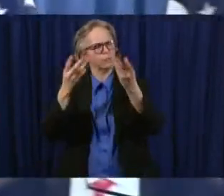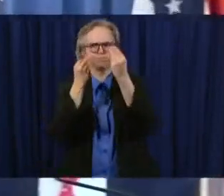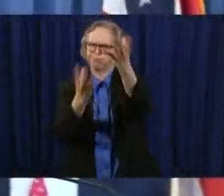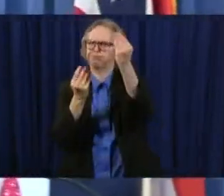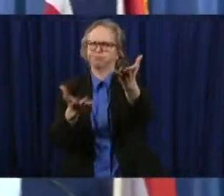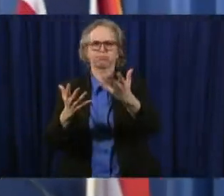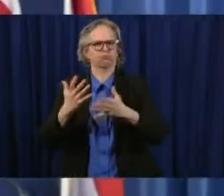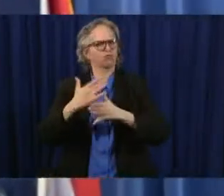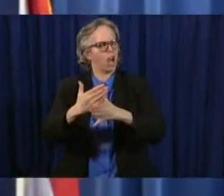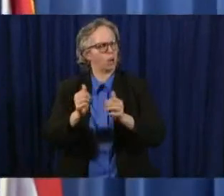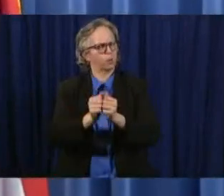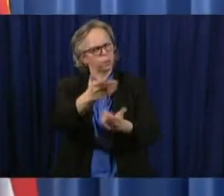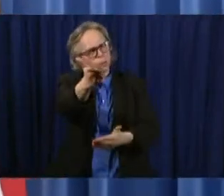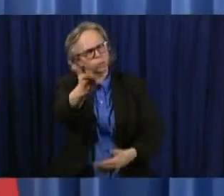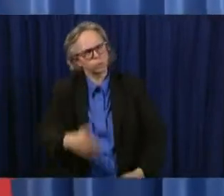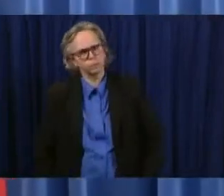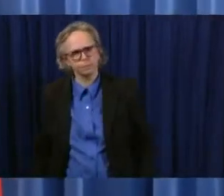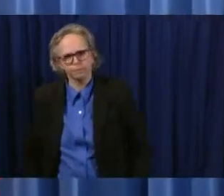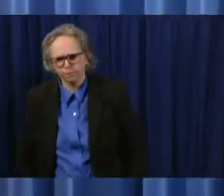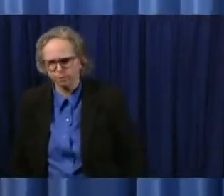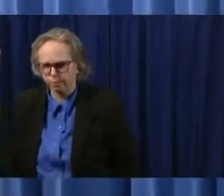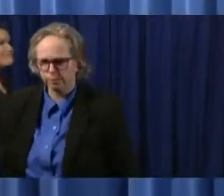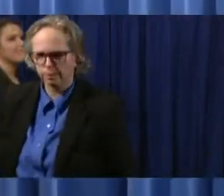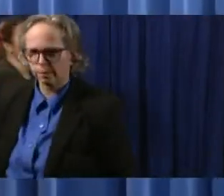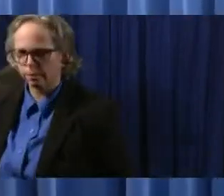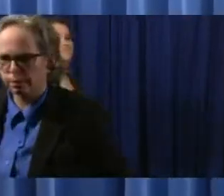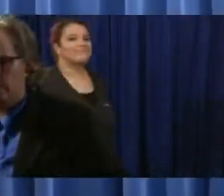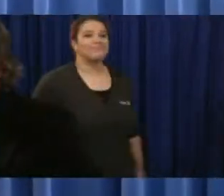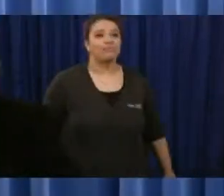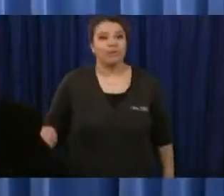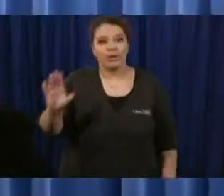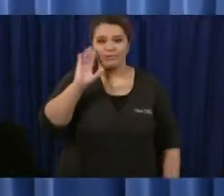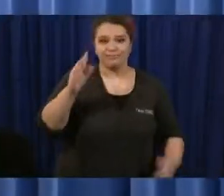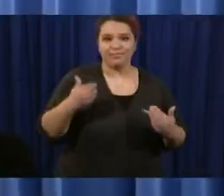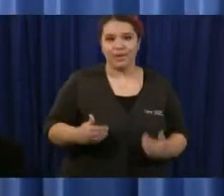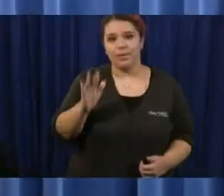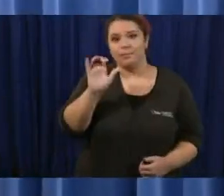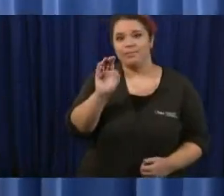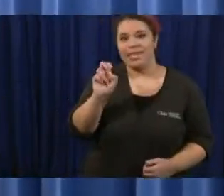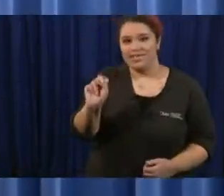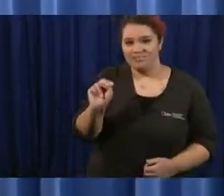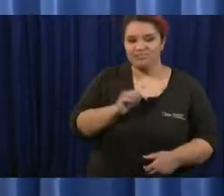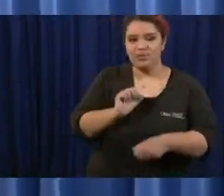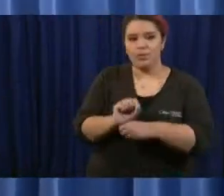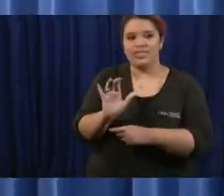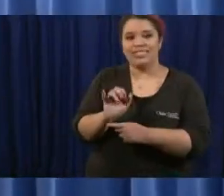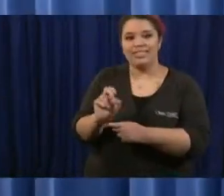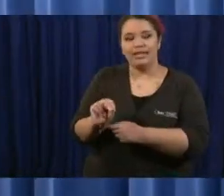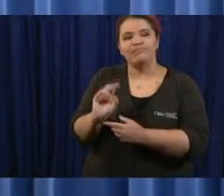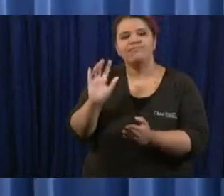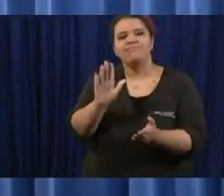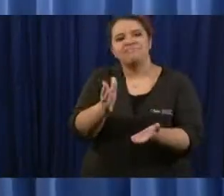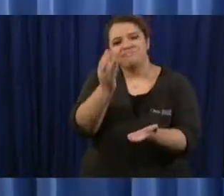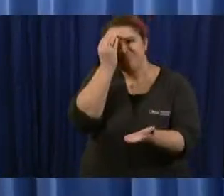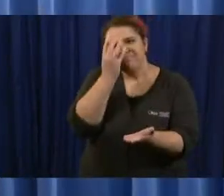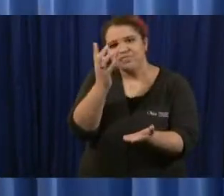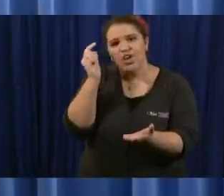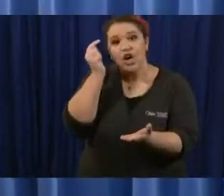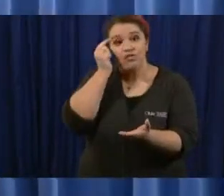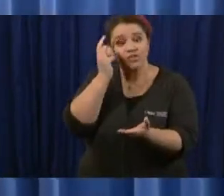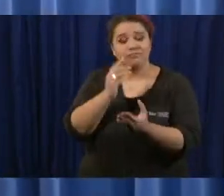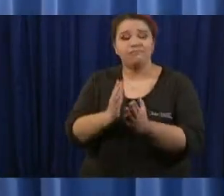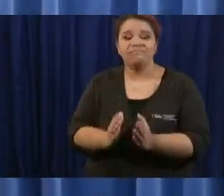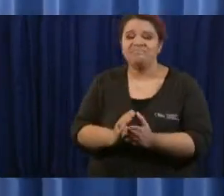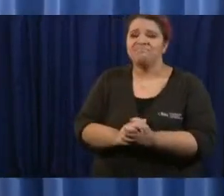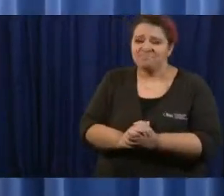schwartz with wcpo in cincinnati um governor dewine we've been hearing from a lot of local places like um